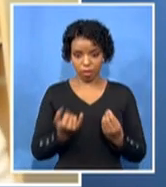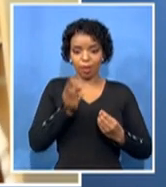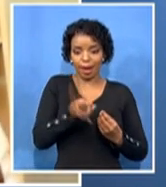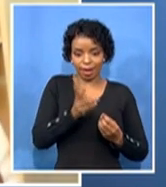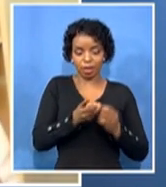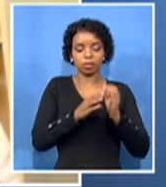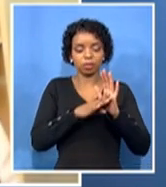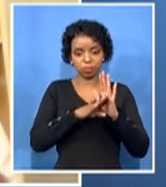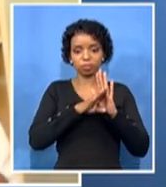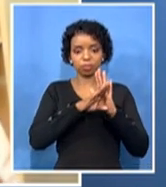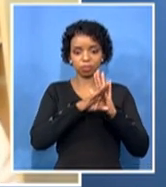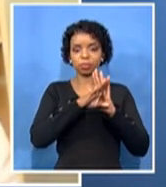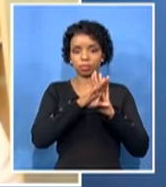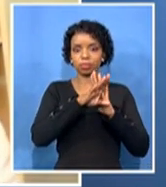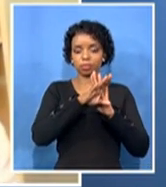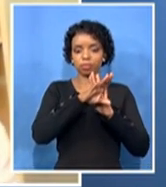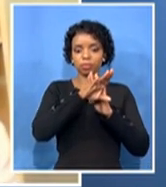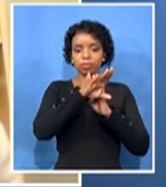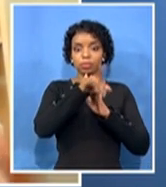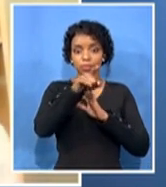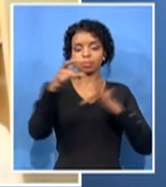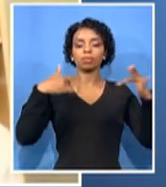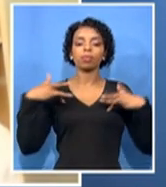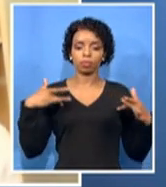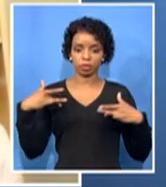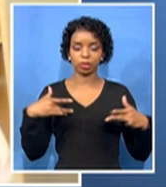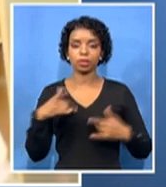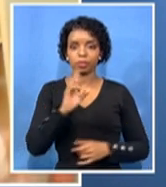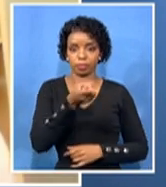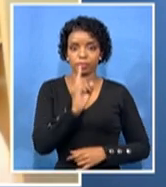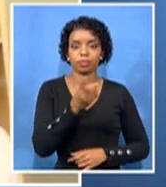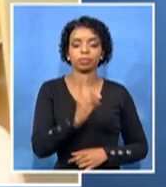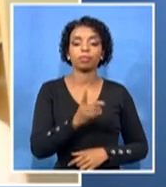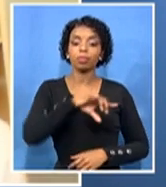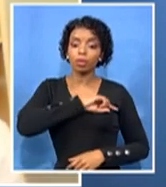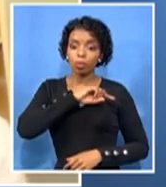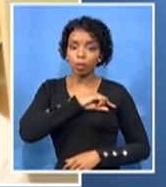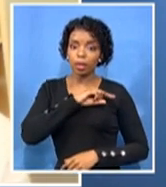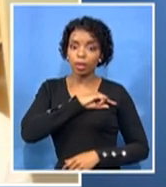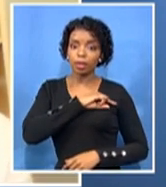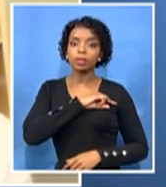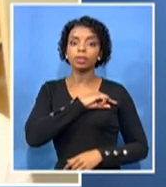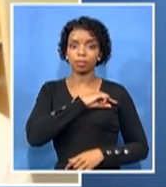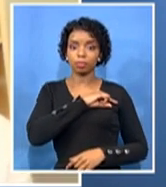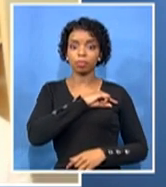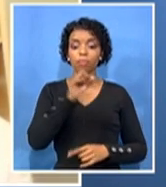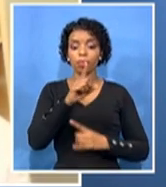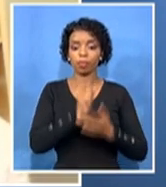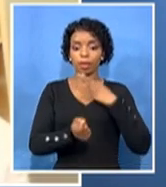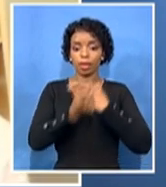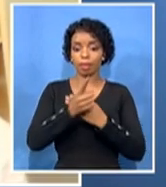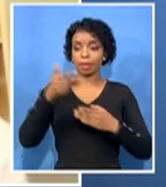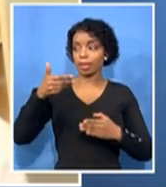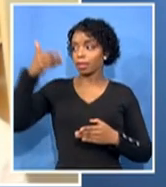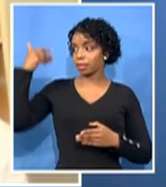there's a deja vu, you know, from what happened initially, then we could